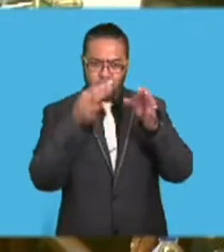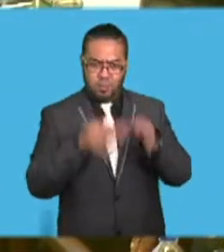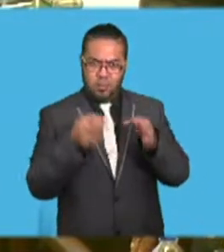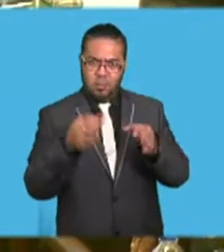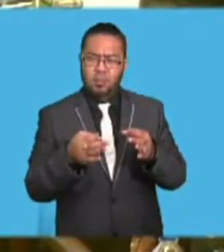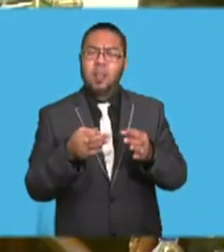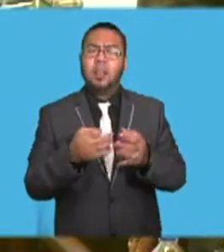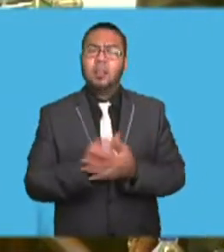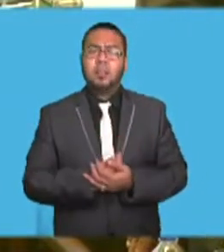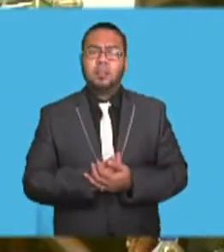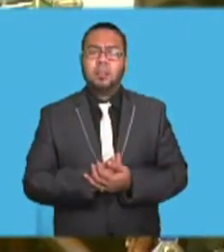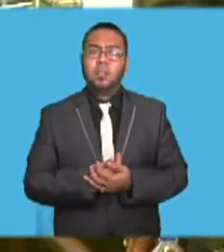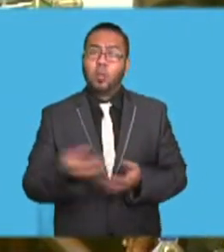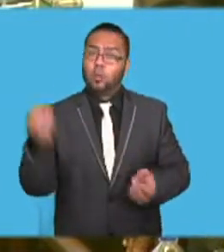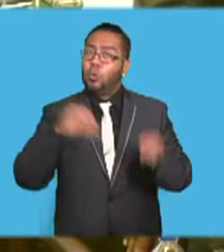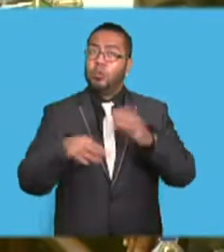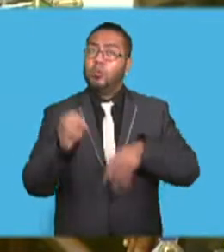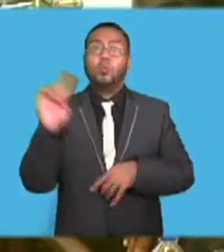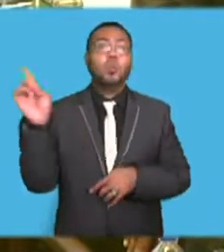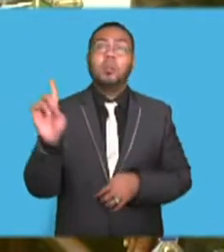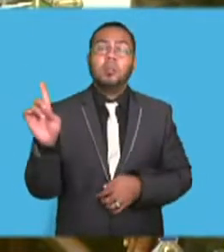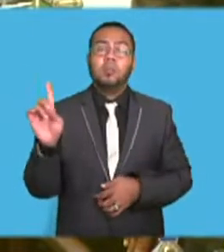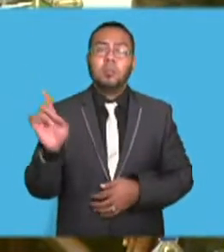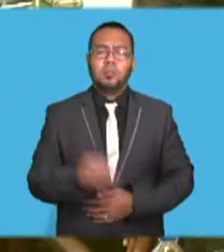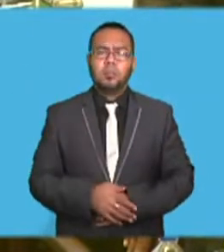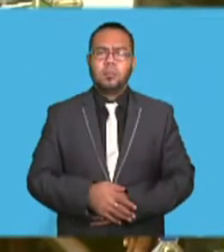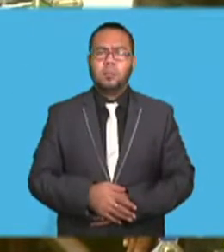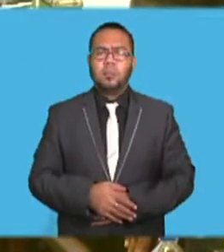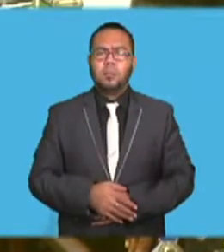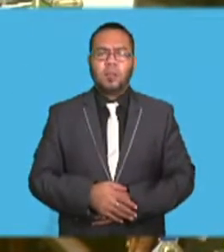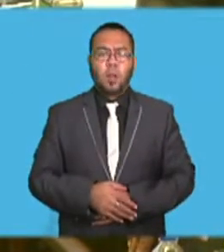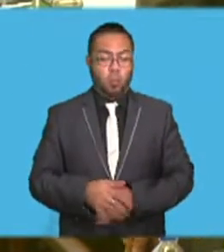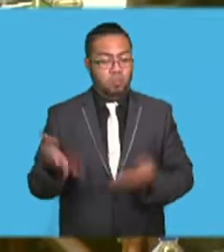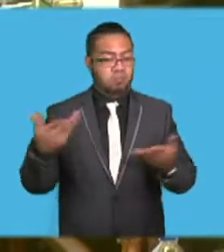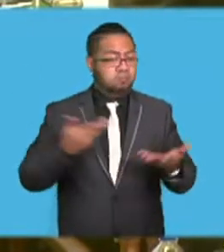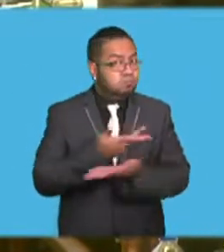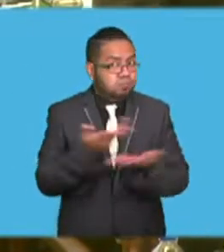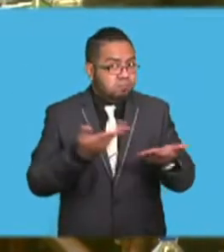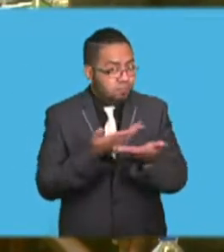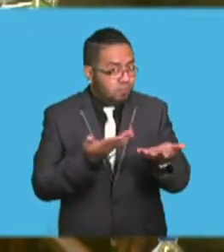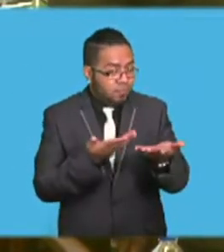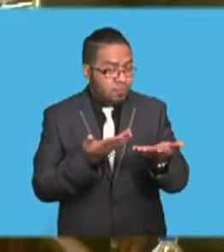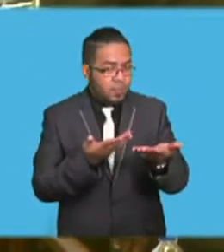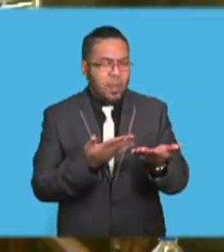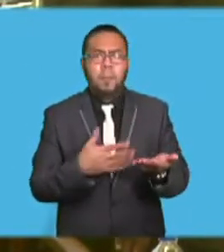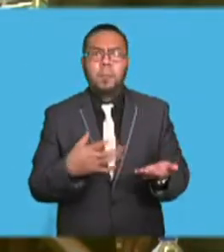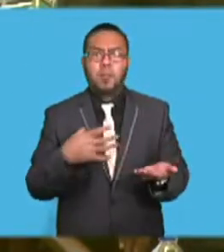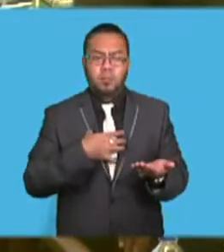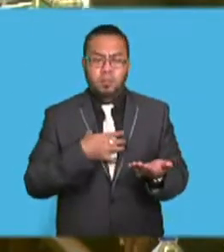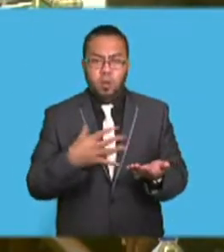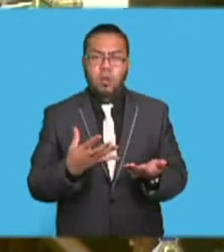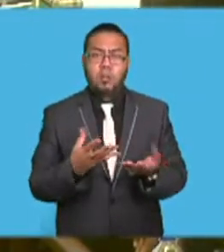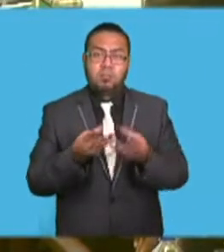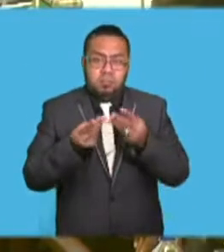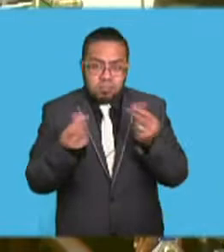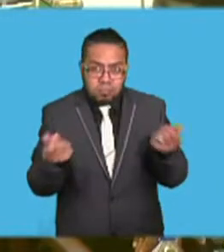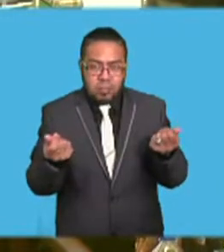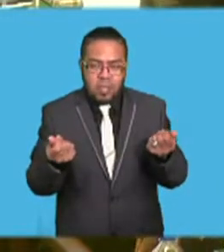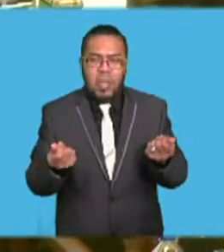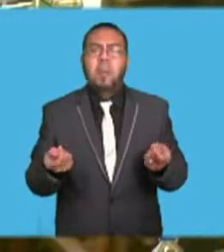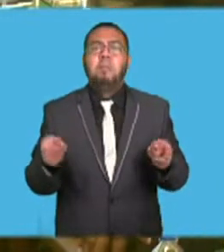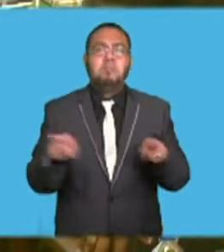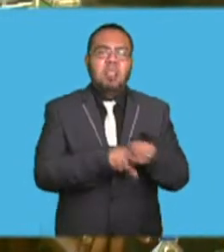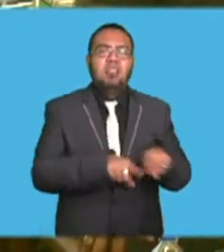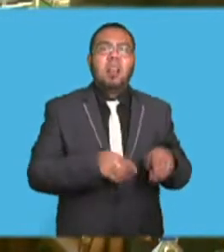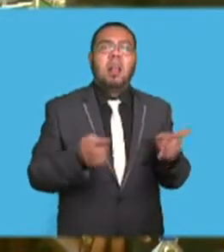nationally determined contributions is mainly on mitigation, because more mitigation now means less adaptation in the